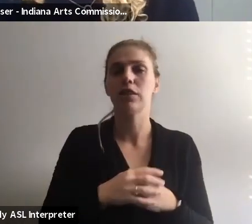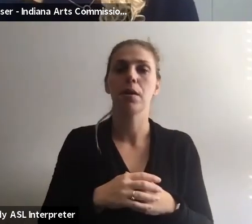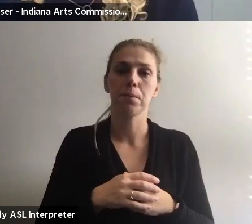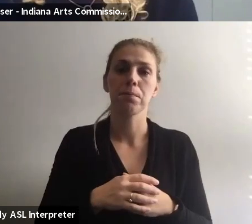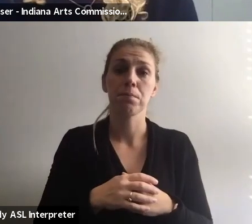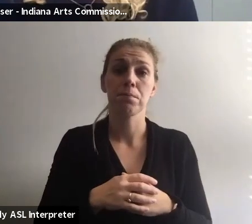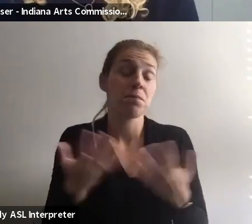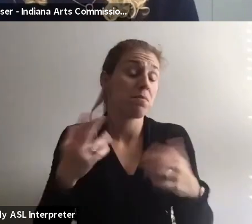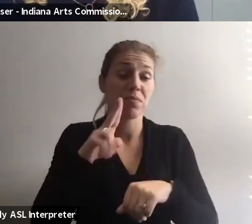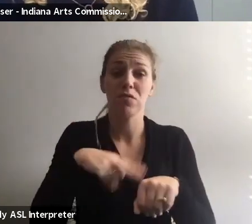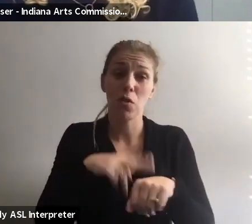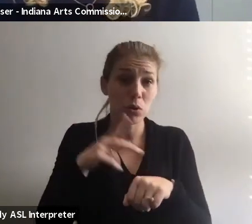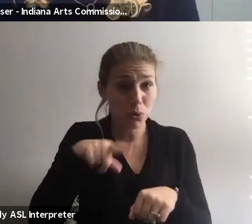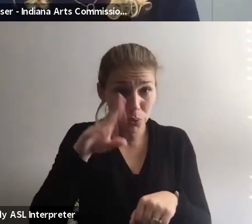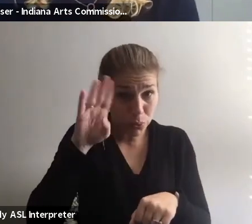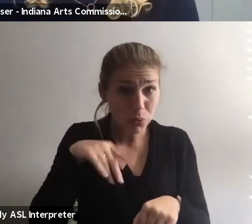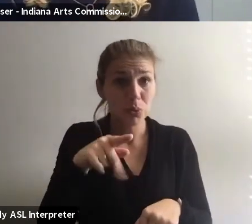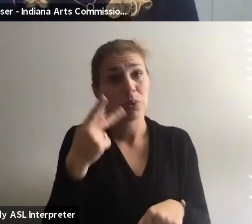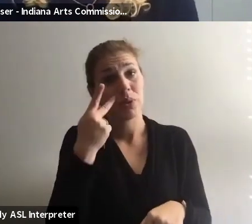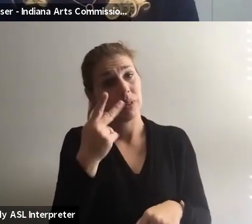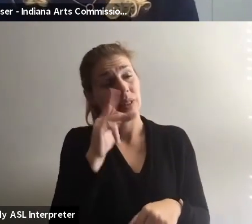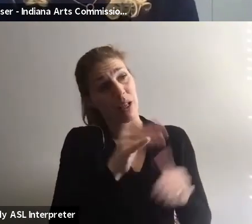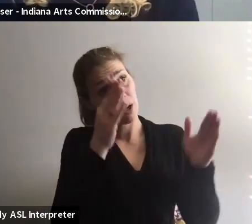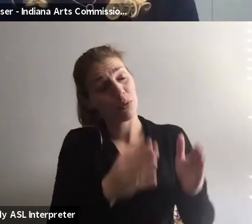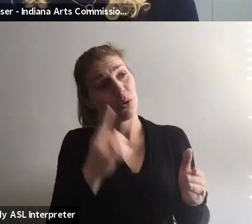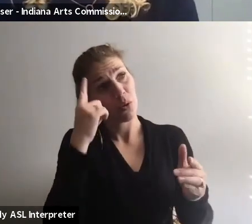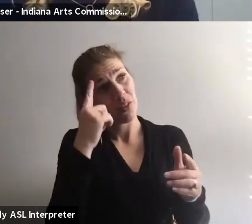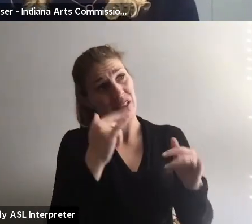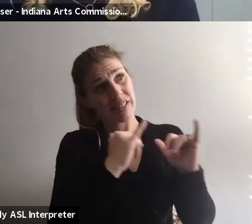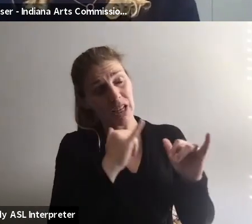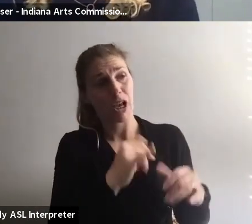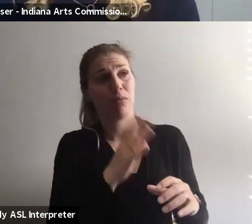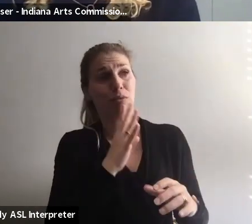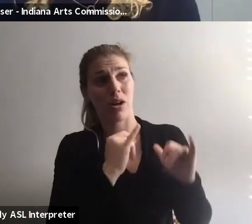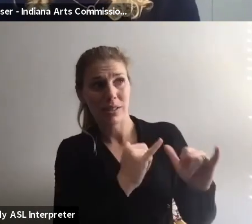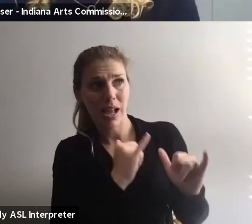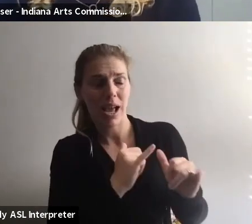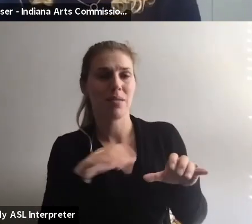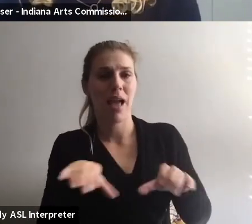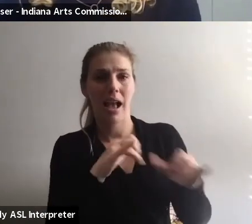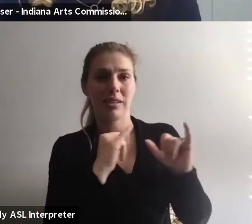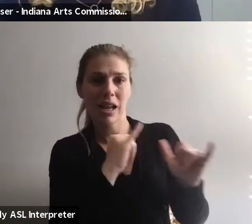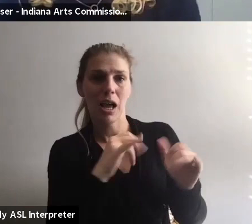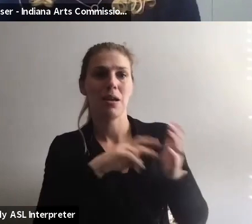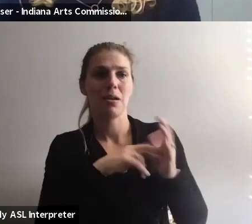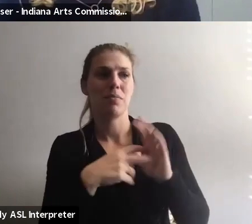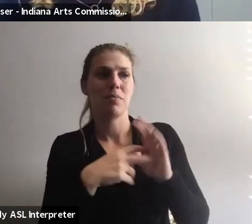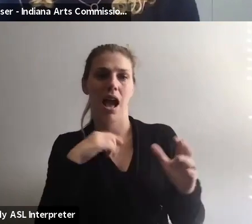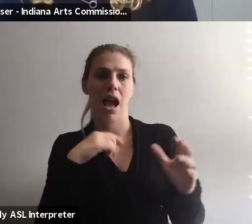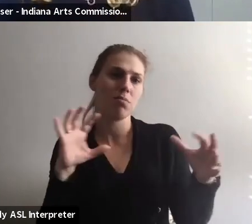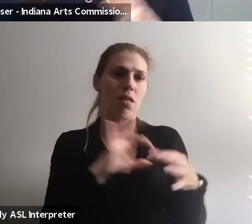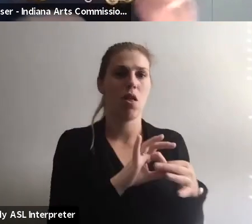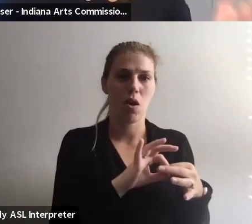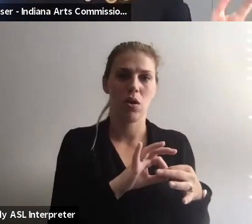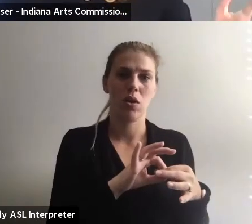And of course, you know, when you see someone who thinks and talks and acts like you, you know that you're going to belong there. So